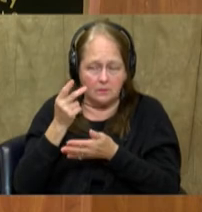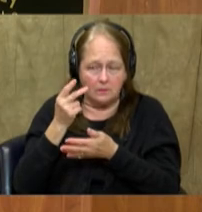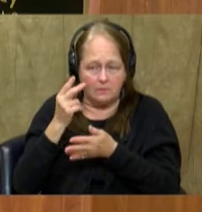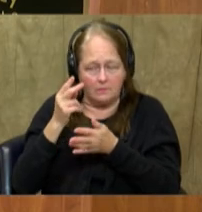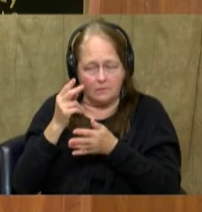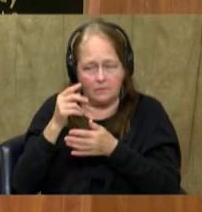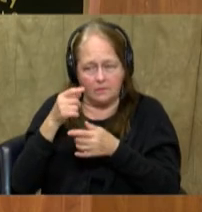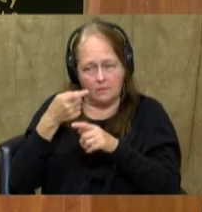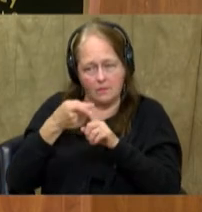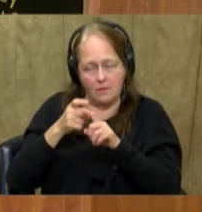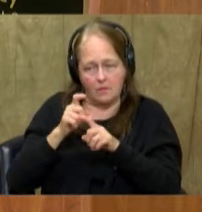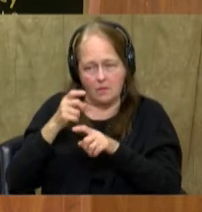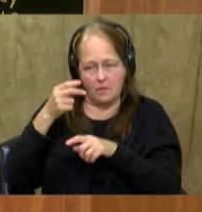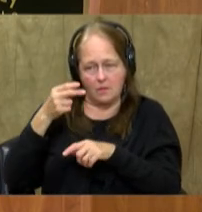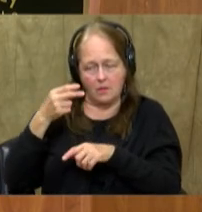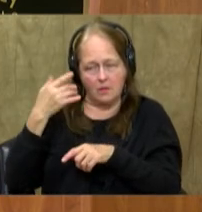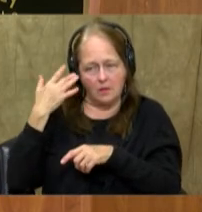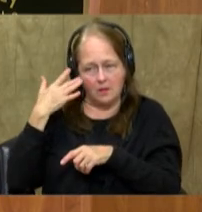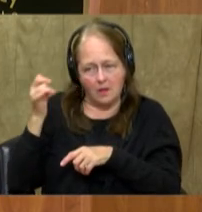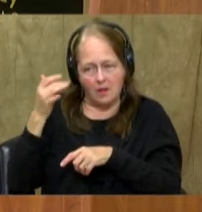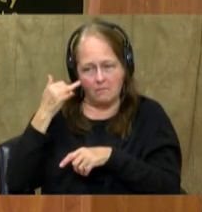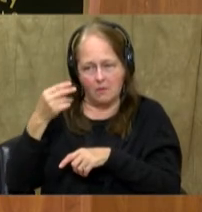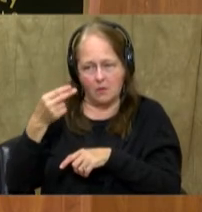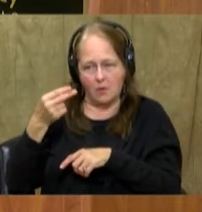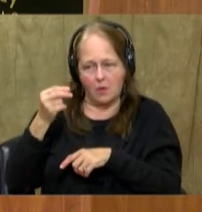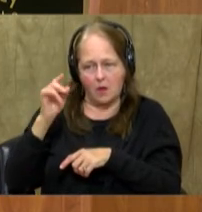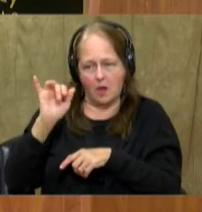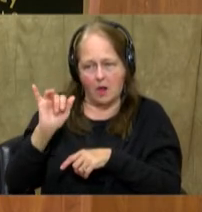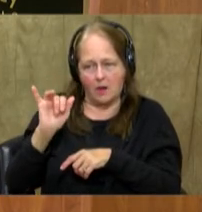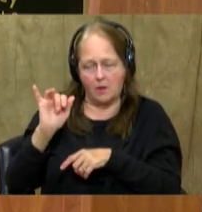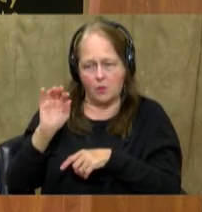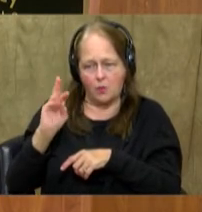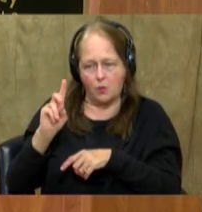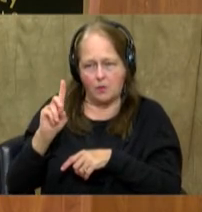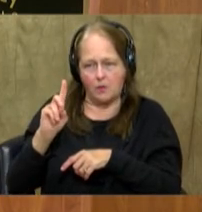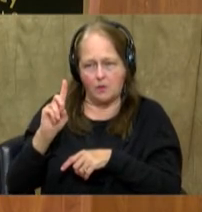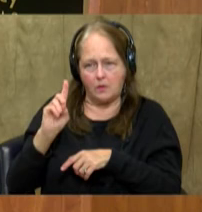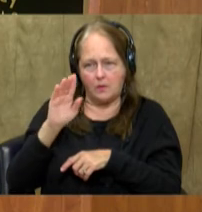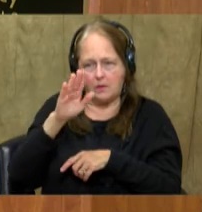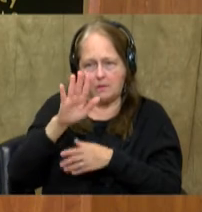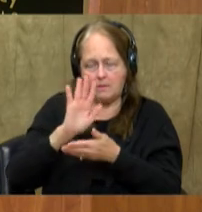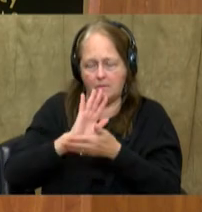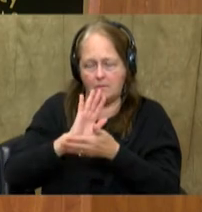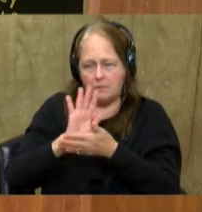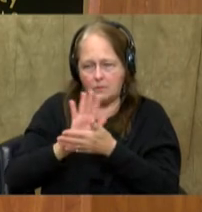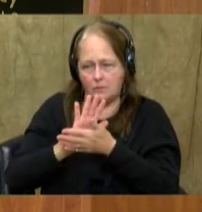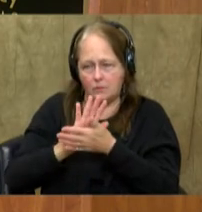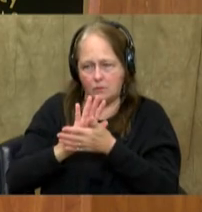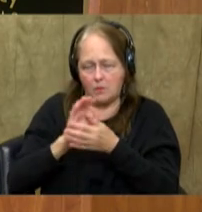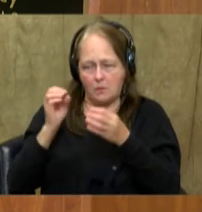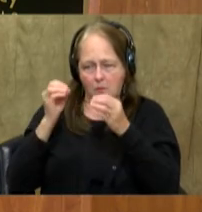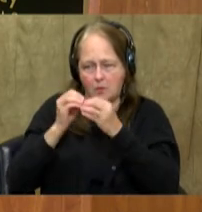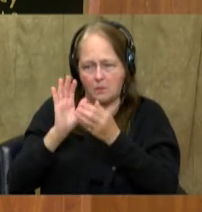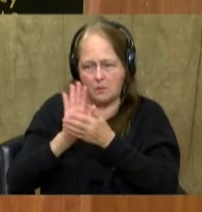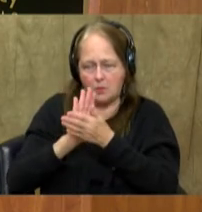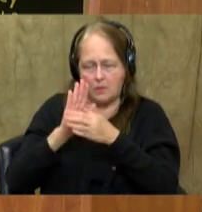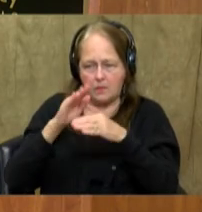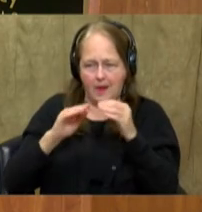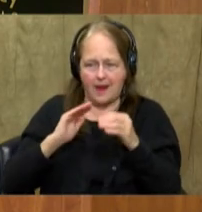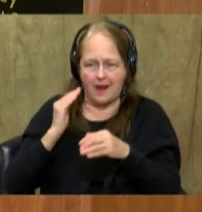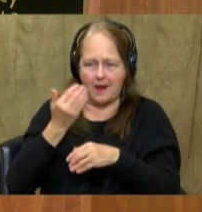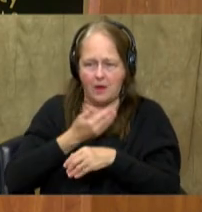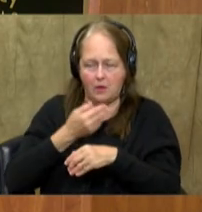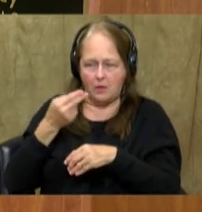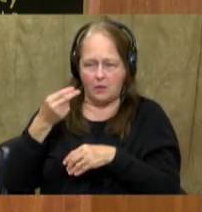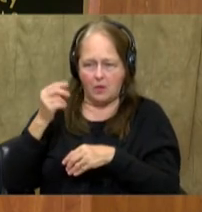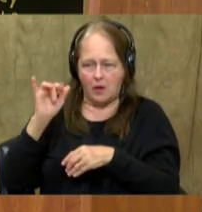their version of Hollywood. They call it Bollywood, which is their film industries. It makes more movies actually than our own Hollywood